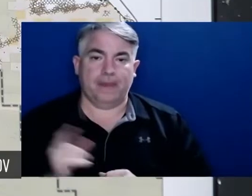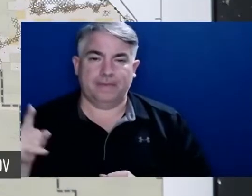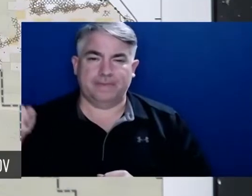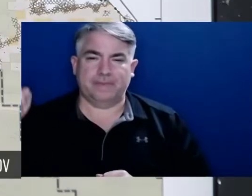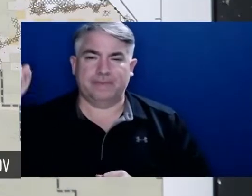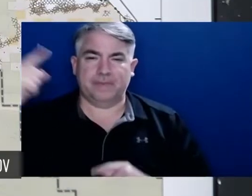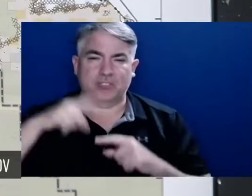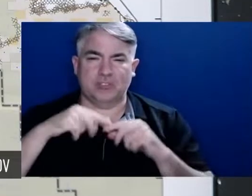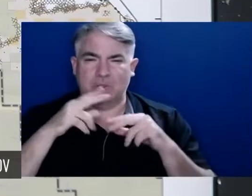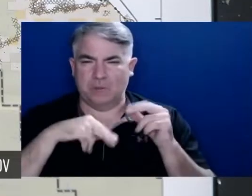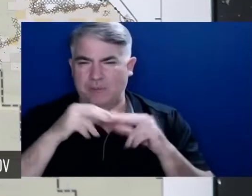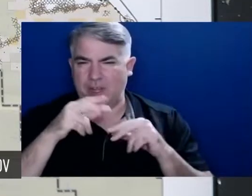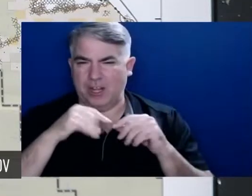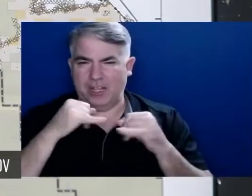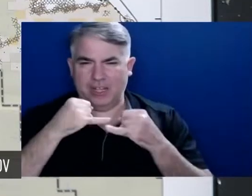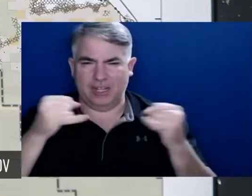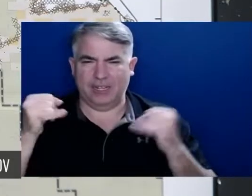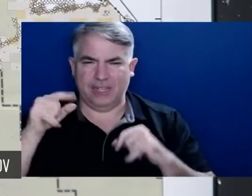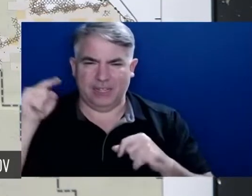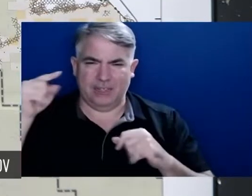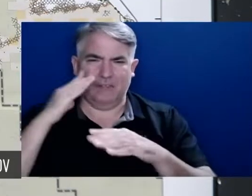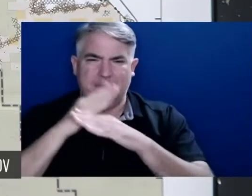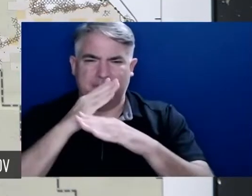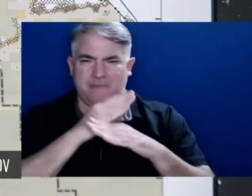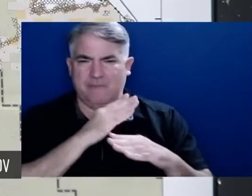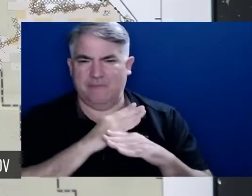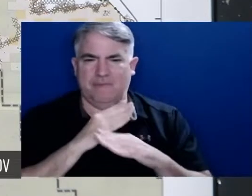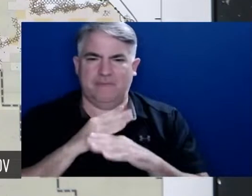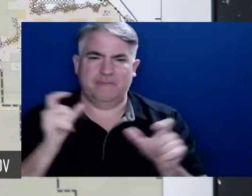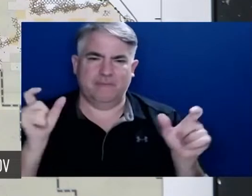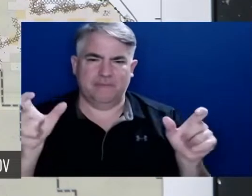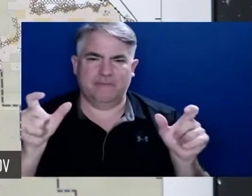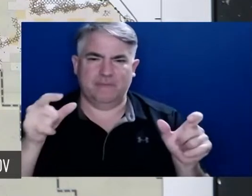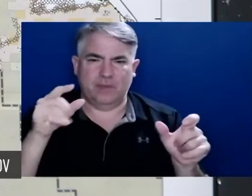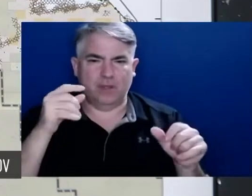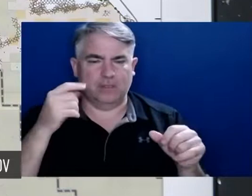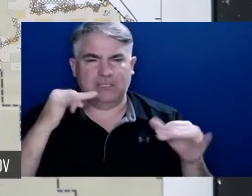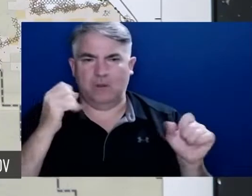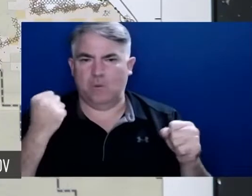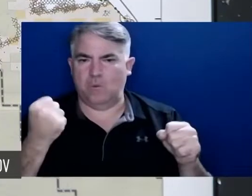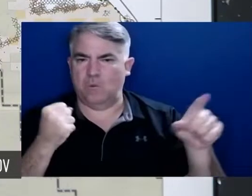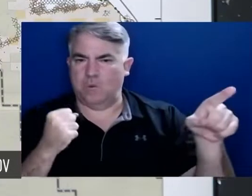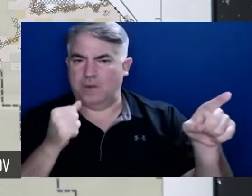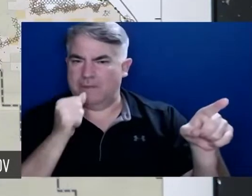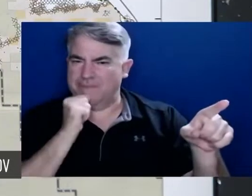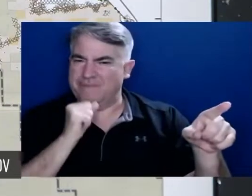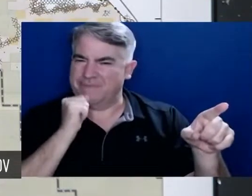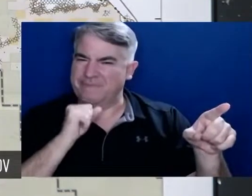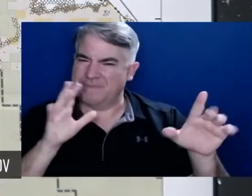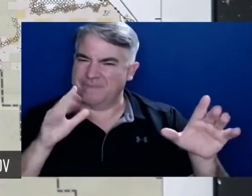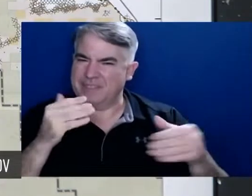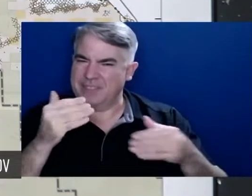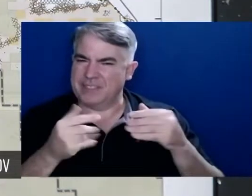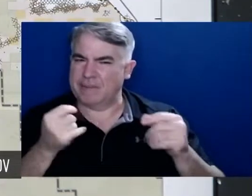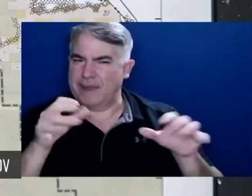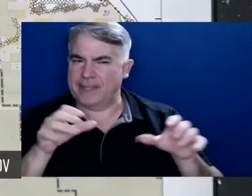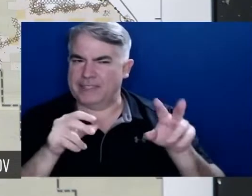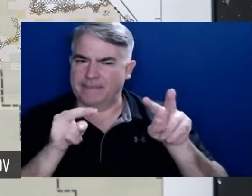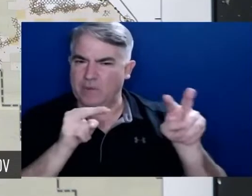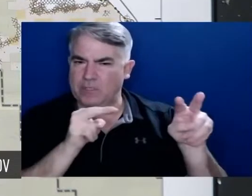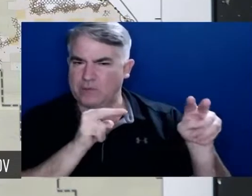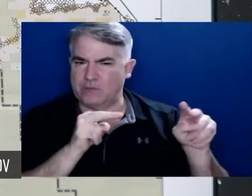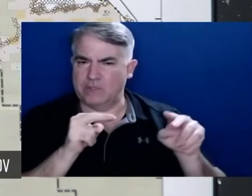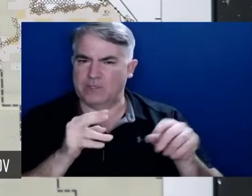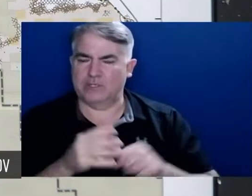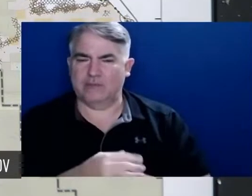the last two days that's all holding very little activity. But like I say we won't underestimate the fire and